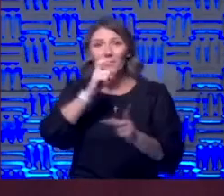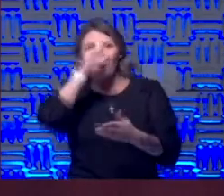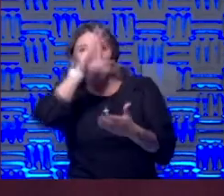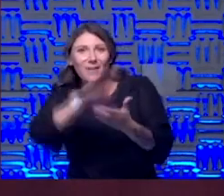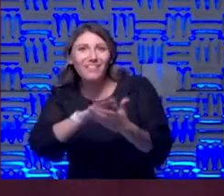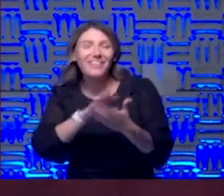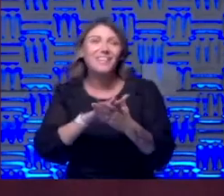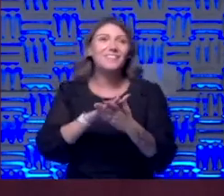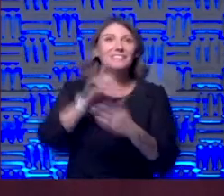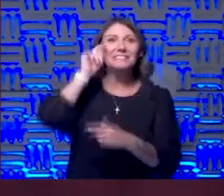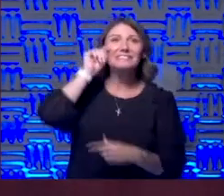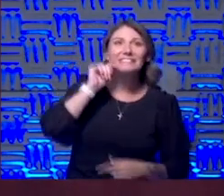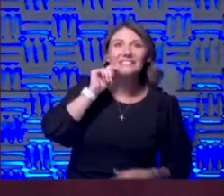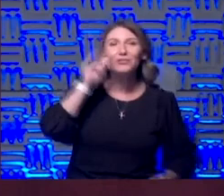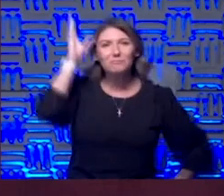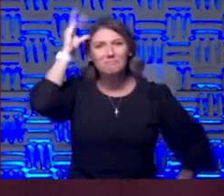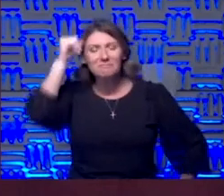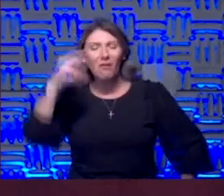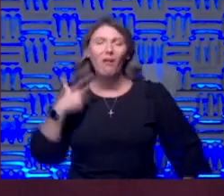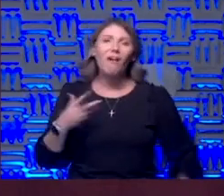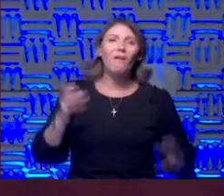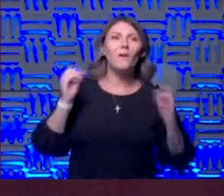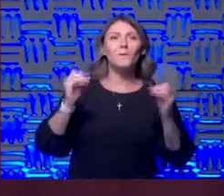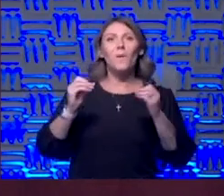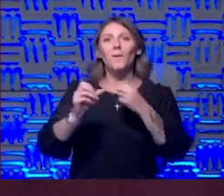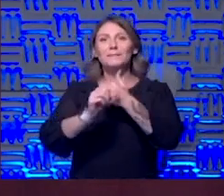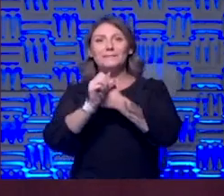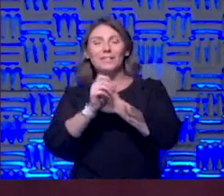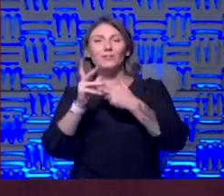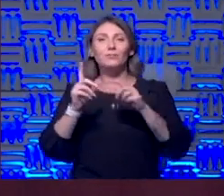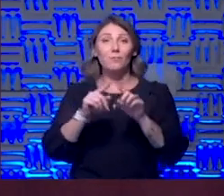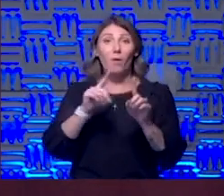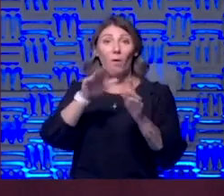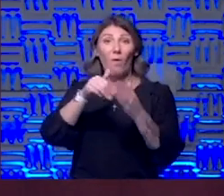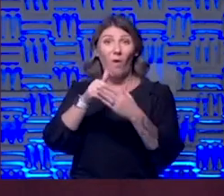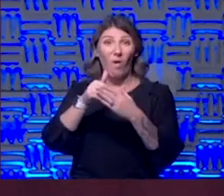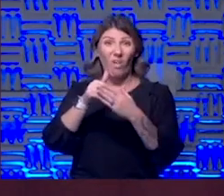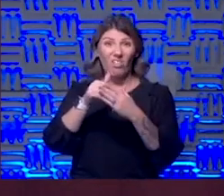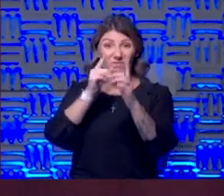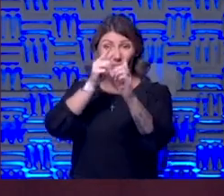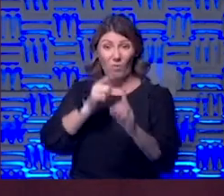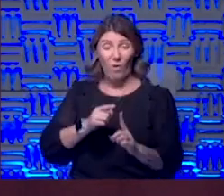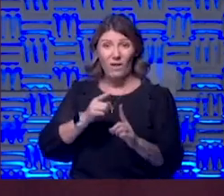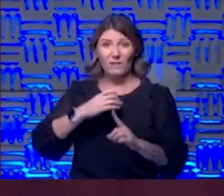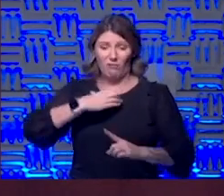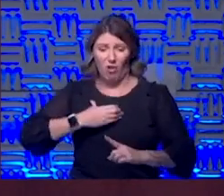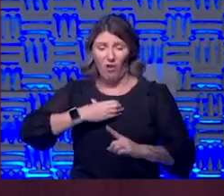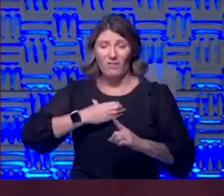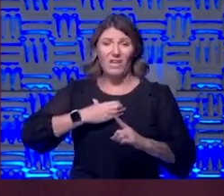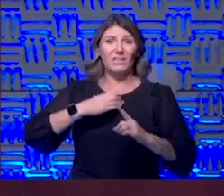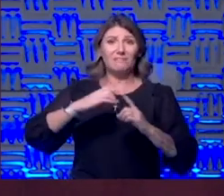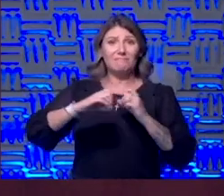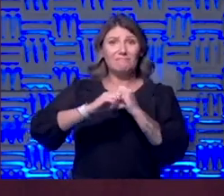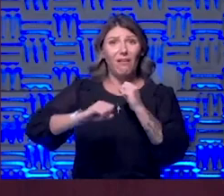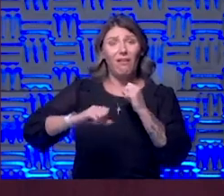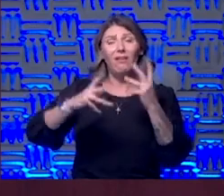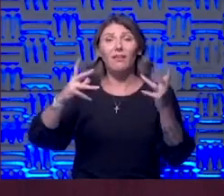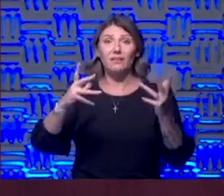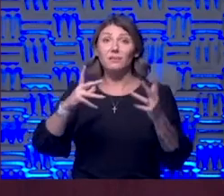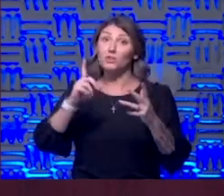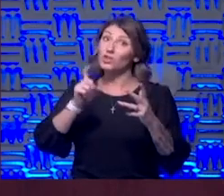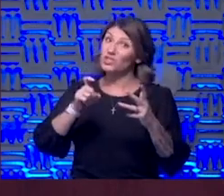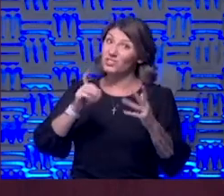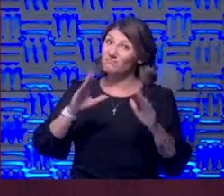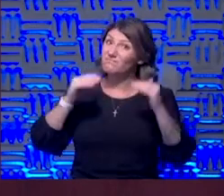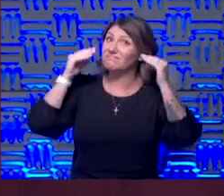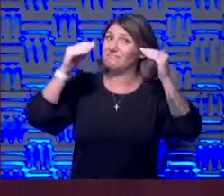invulnerable they don't think there is any danger but these points that you mentioned with coughing etc that should raise the bar of